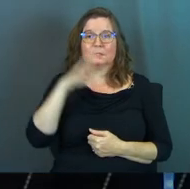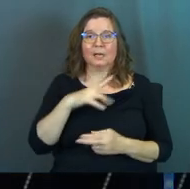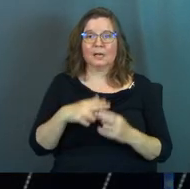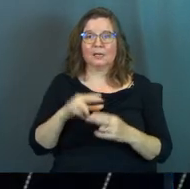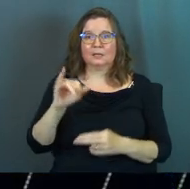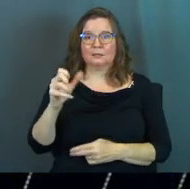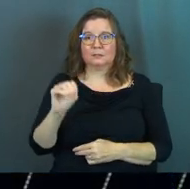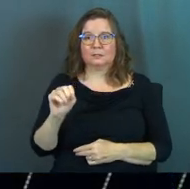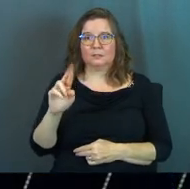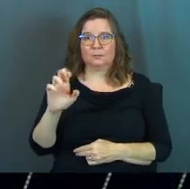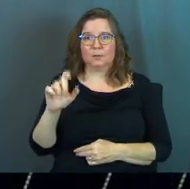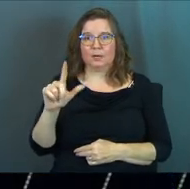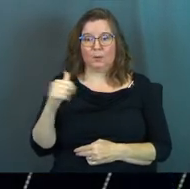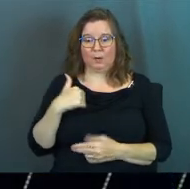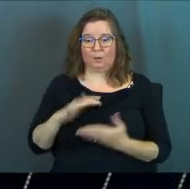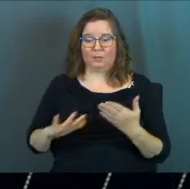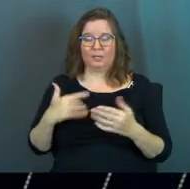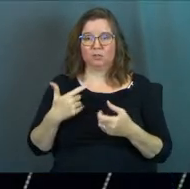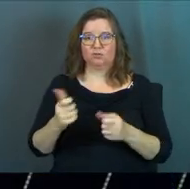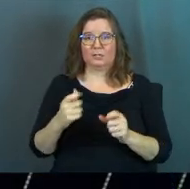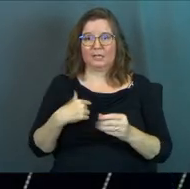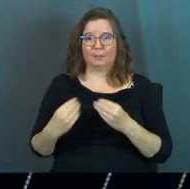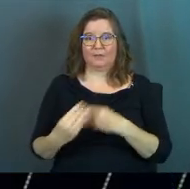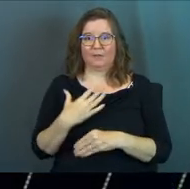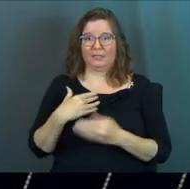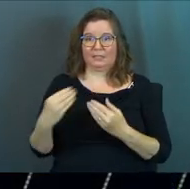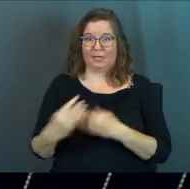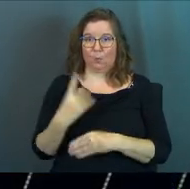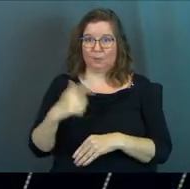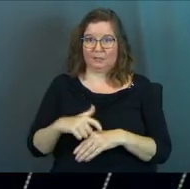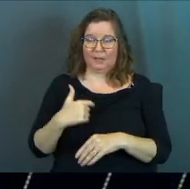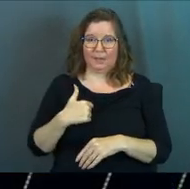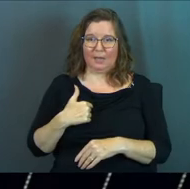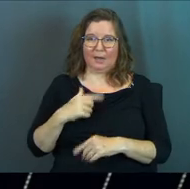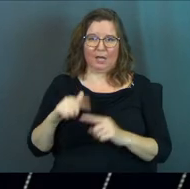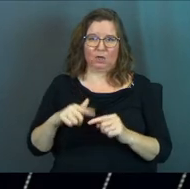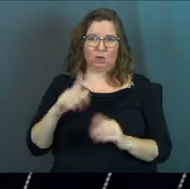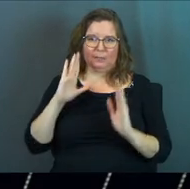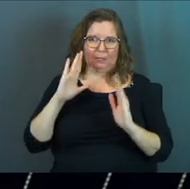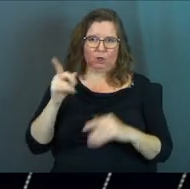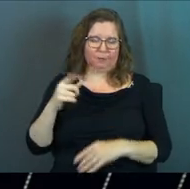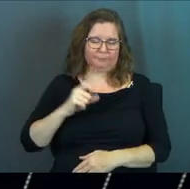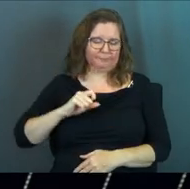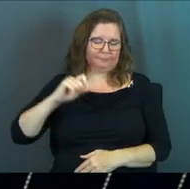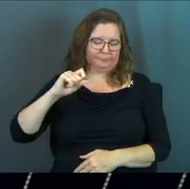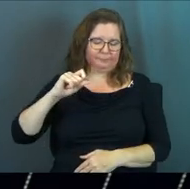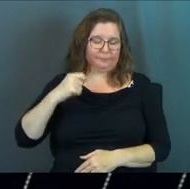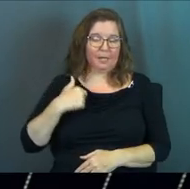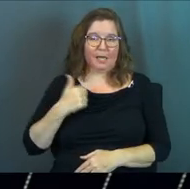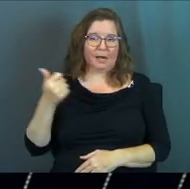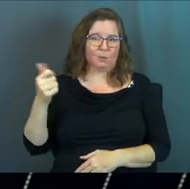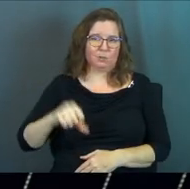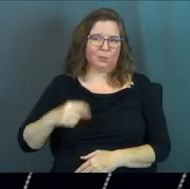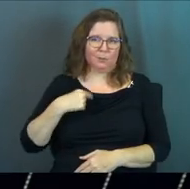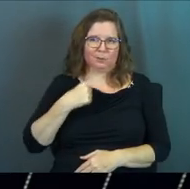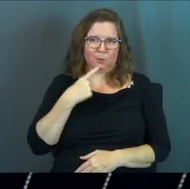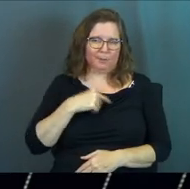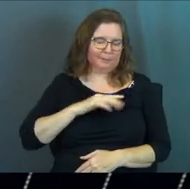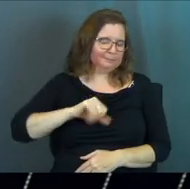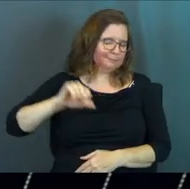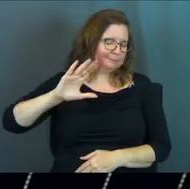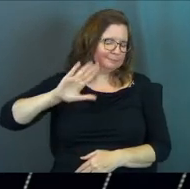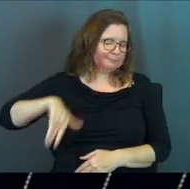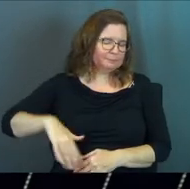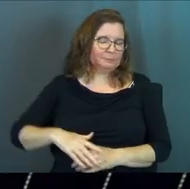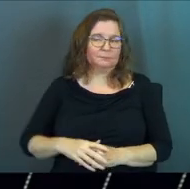guy named Jim Rinella when I was in college and he tried to give me advice and counsel once and I couldn't hear him. And I rejected what he told me.